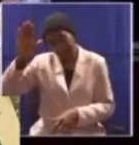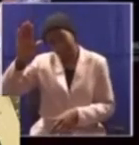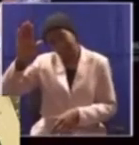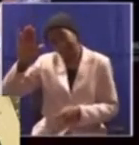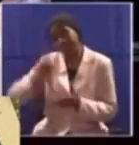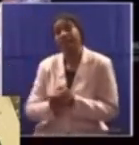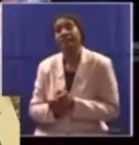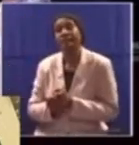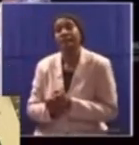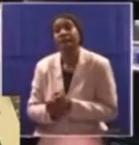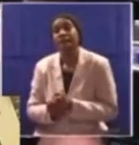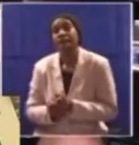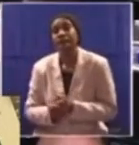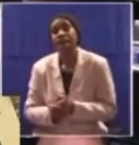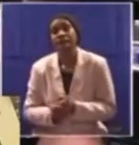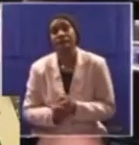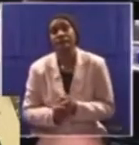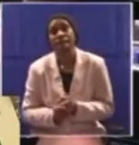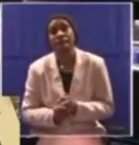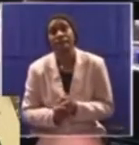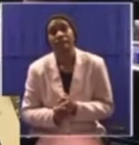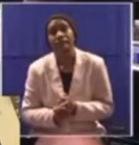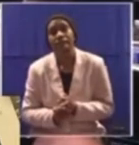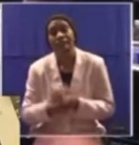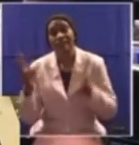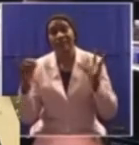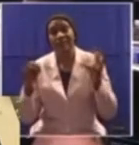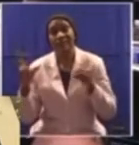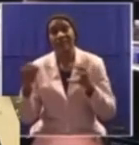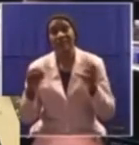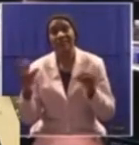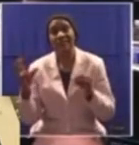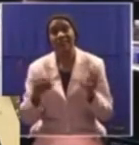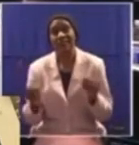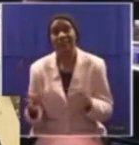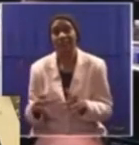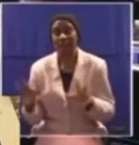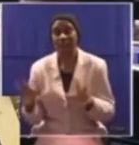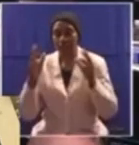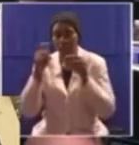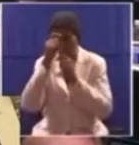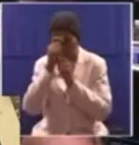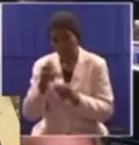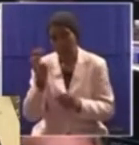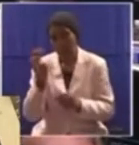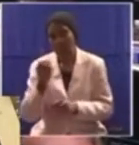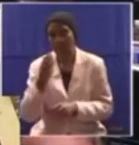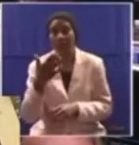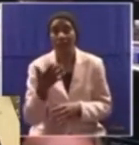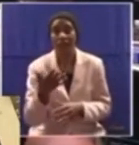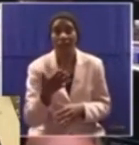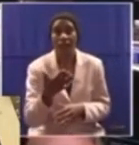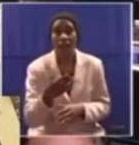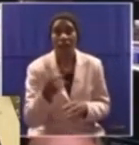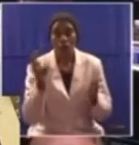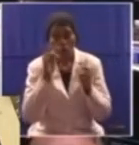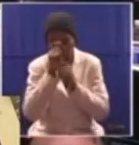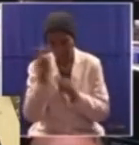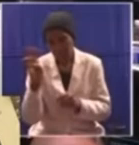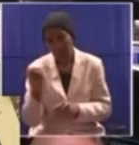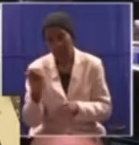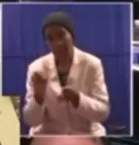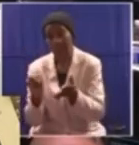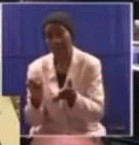Crime, particularly gender violence, is out of control. Honorable Manye, Honorable Manye,